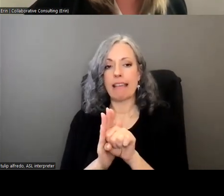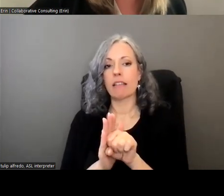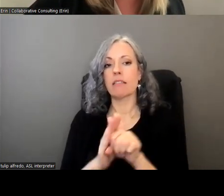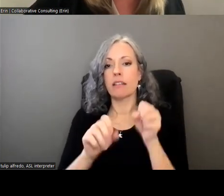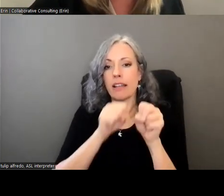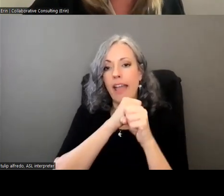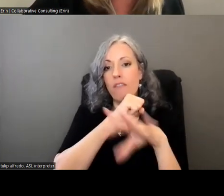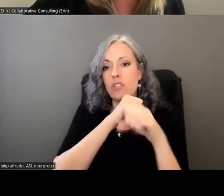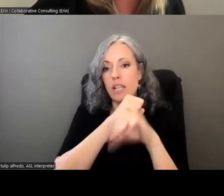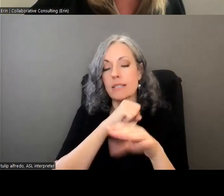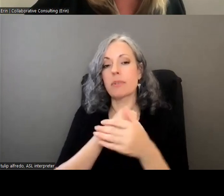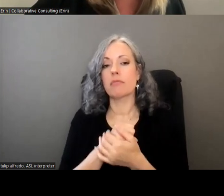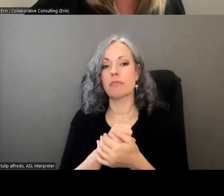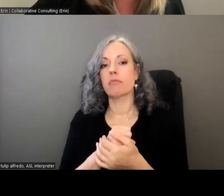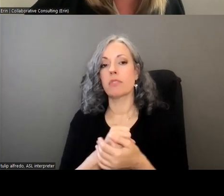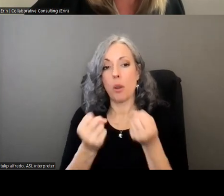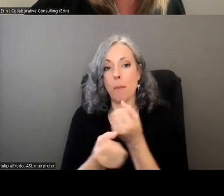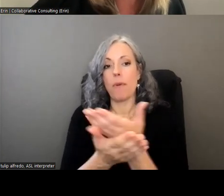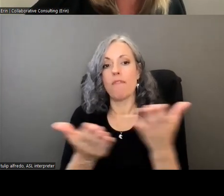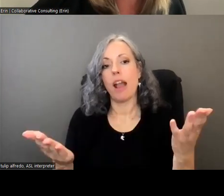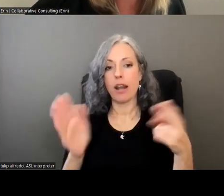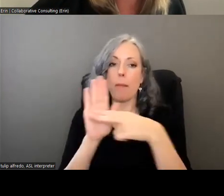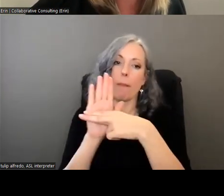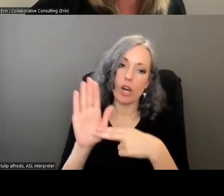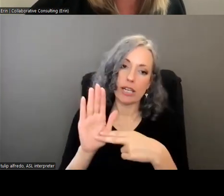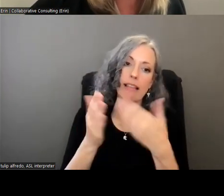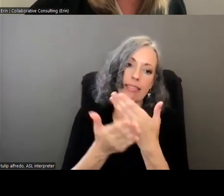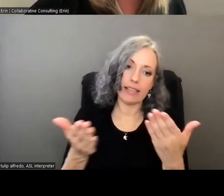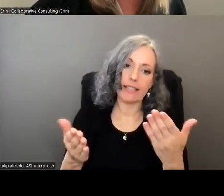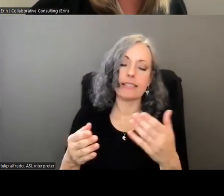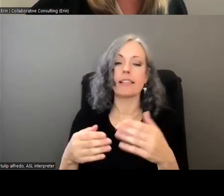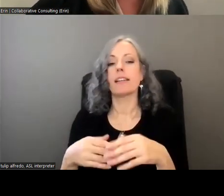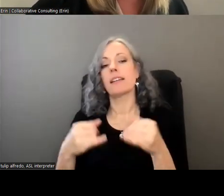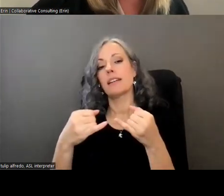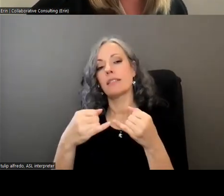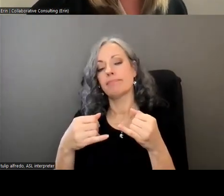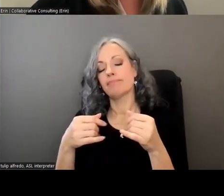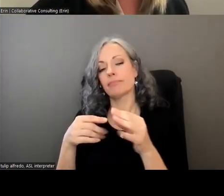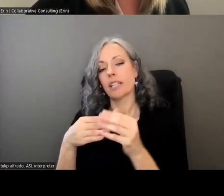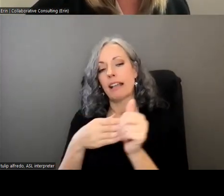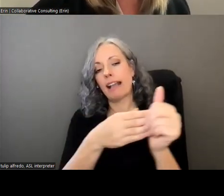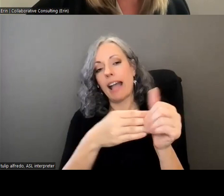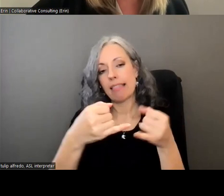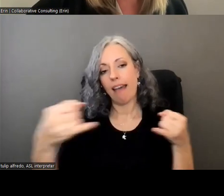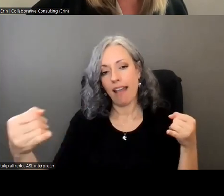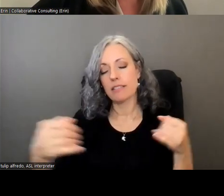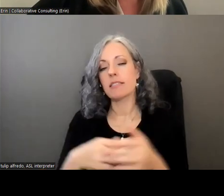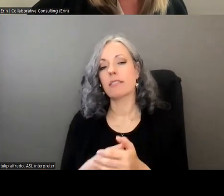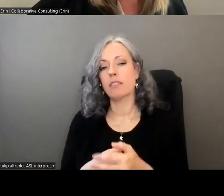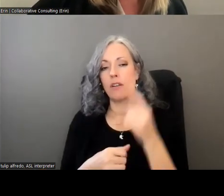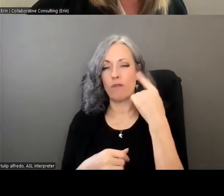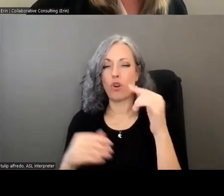effort state-led efforts provide branding materials and guidelines again um enhancing program visibility at the state level